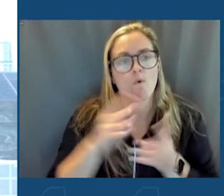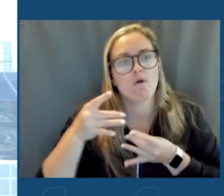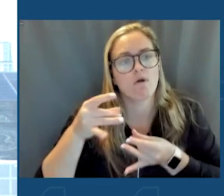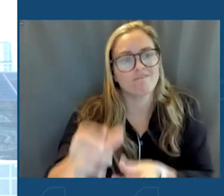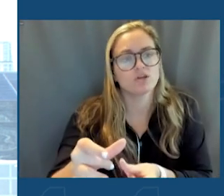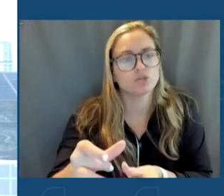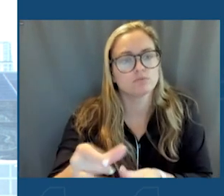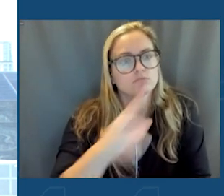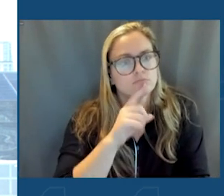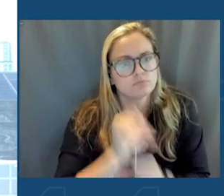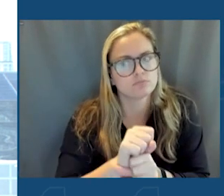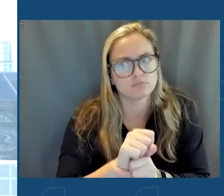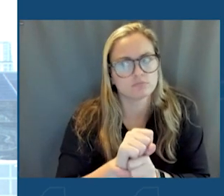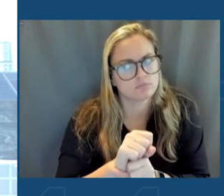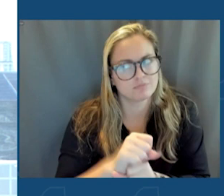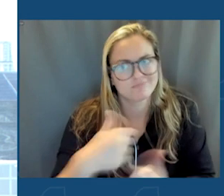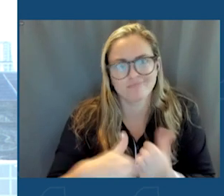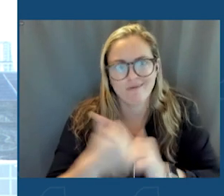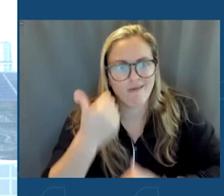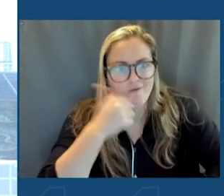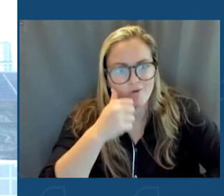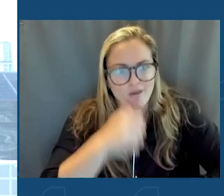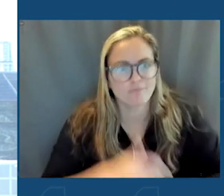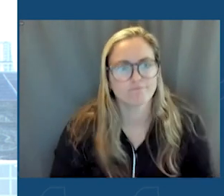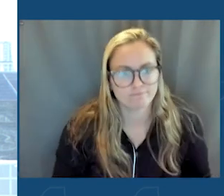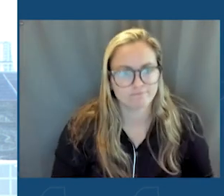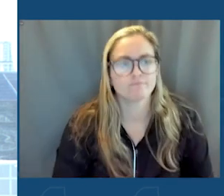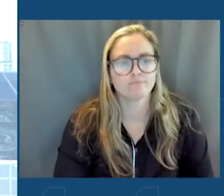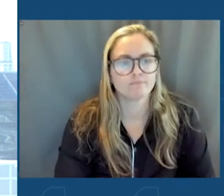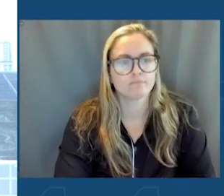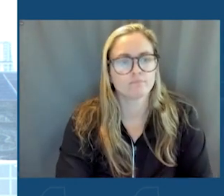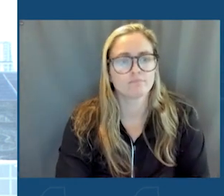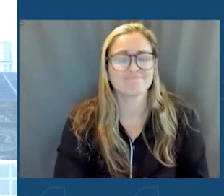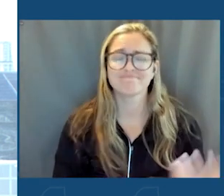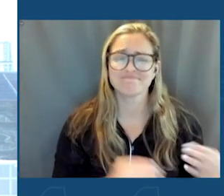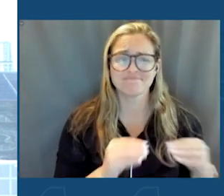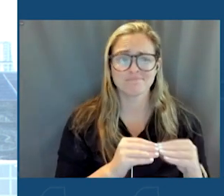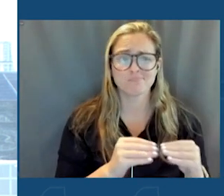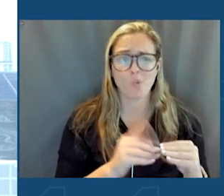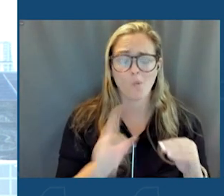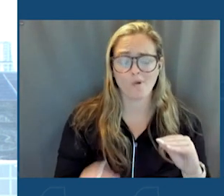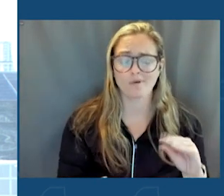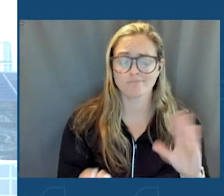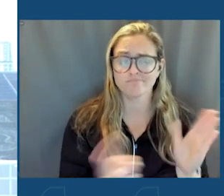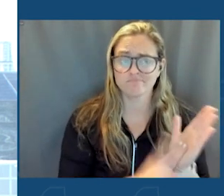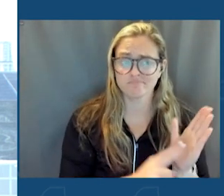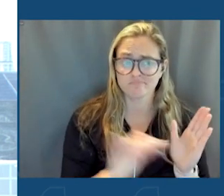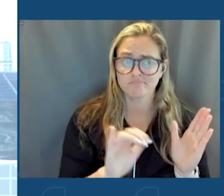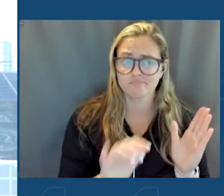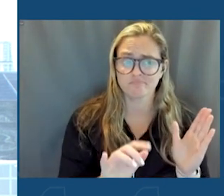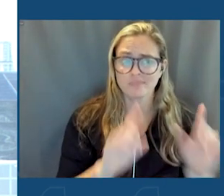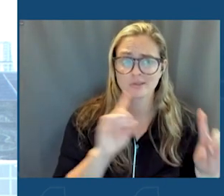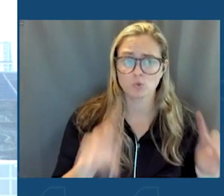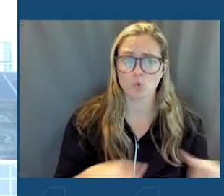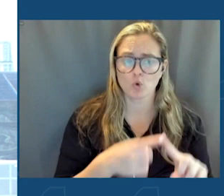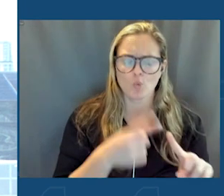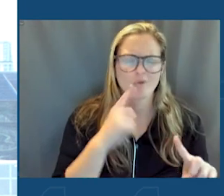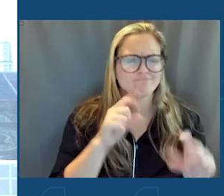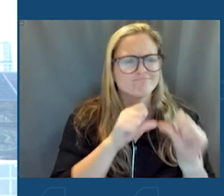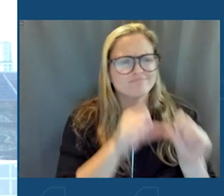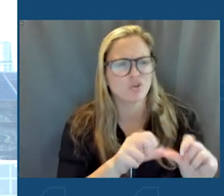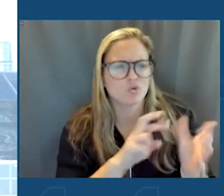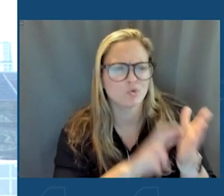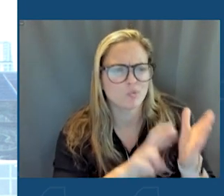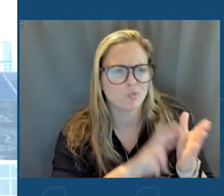literally, by the day. Moreover, this order will direct our team to continue exploring the feasibility